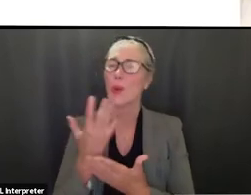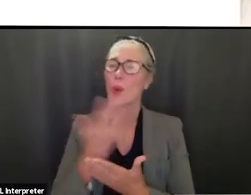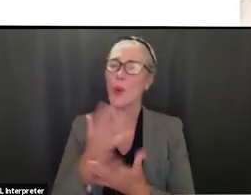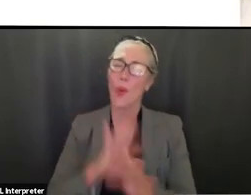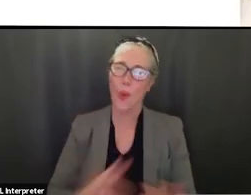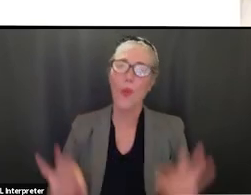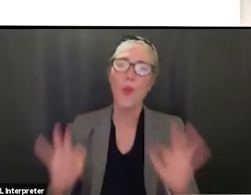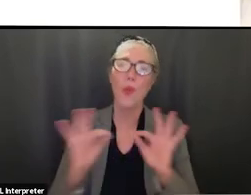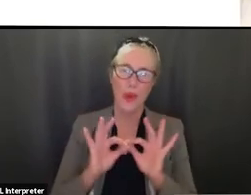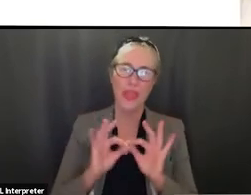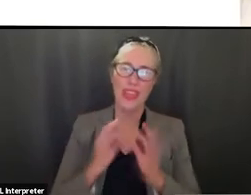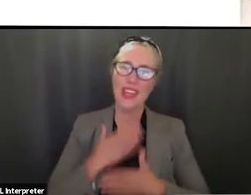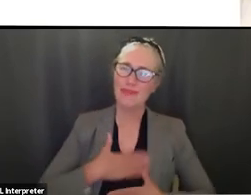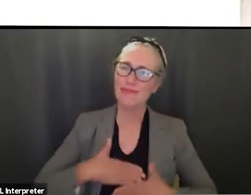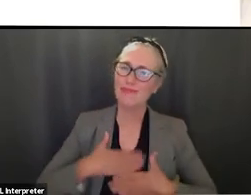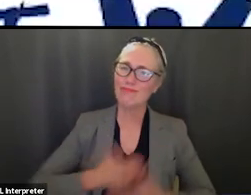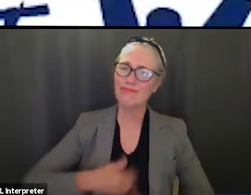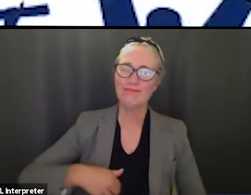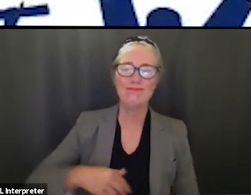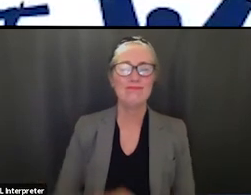so next slide